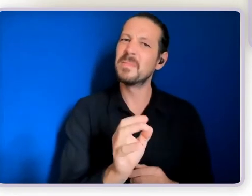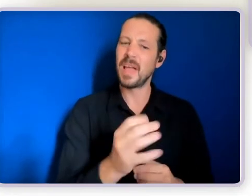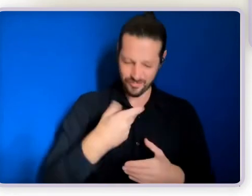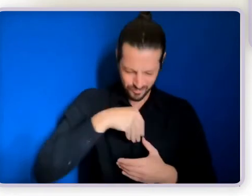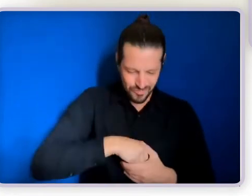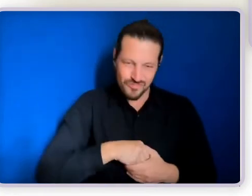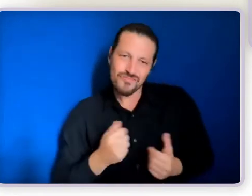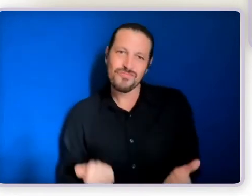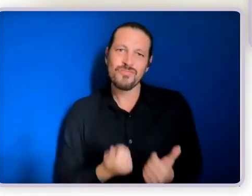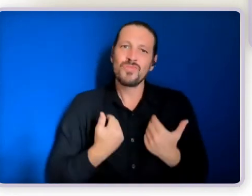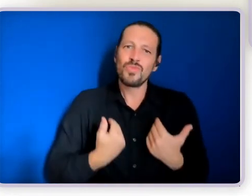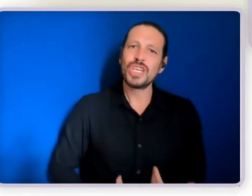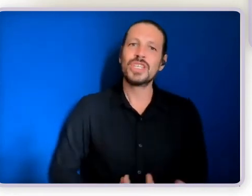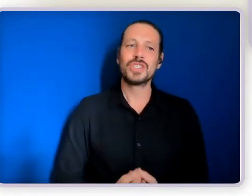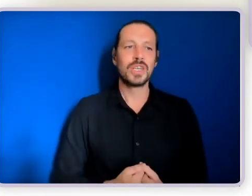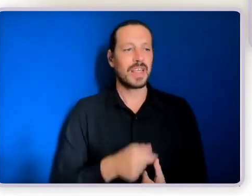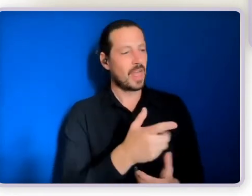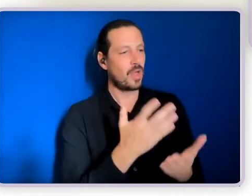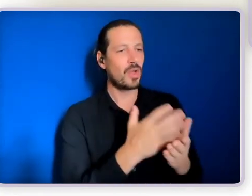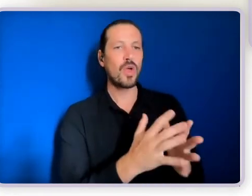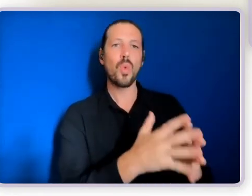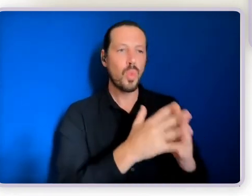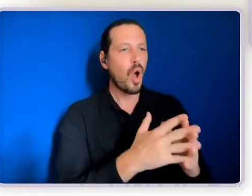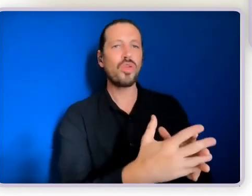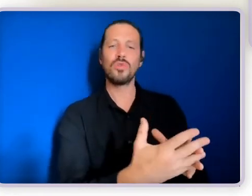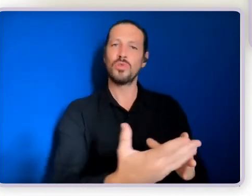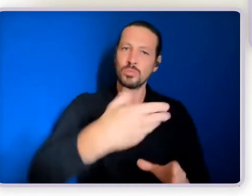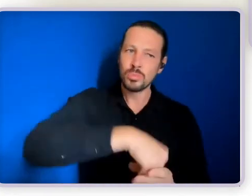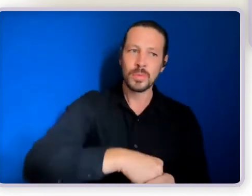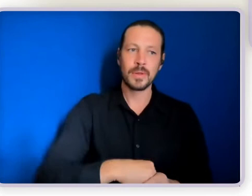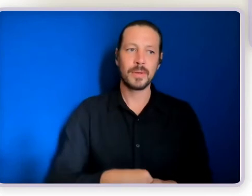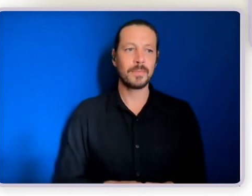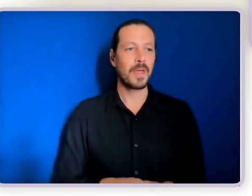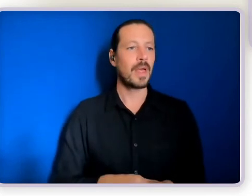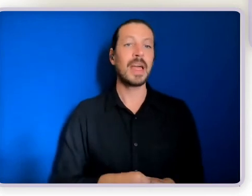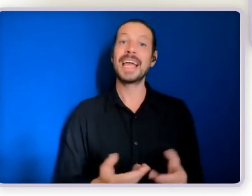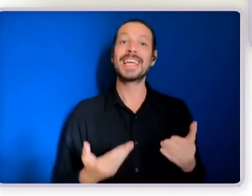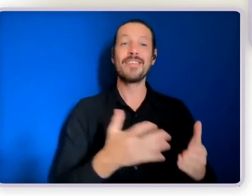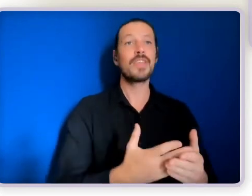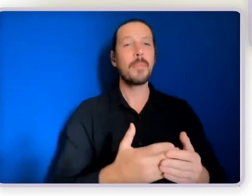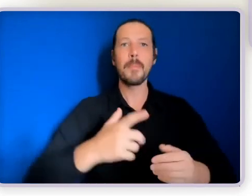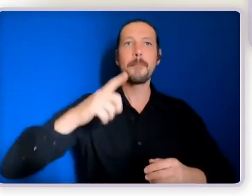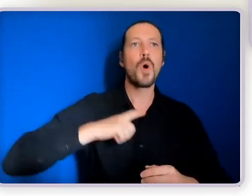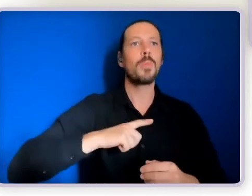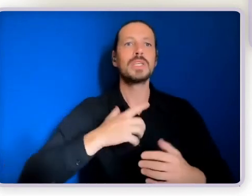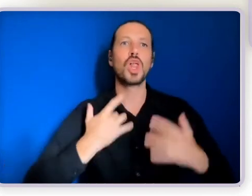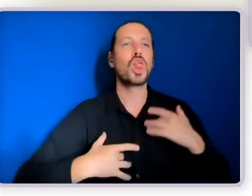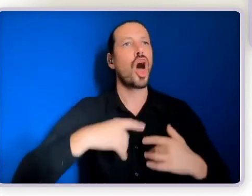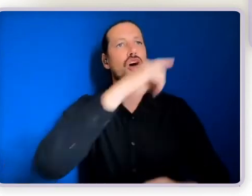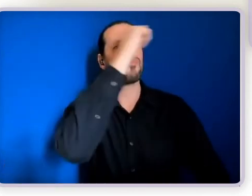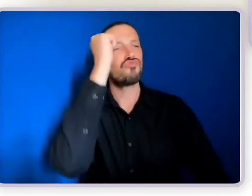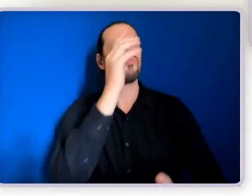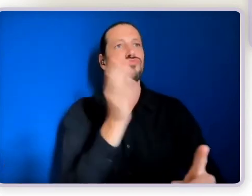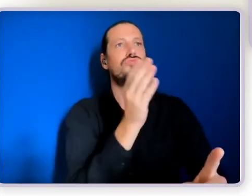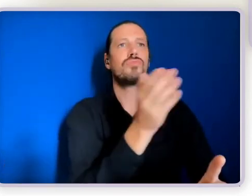inclusion that a person has purpose and a full meaning and inclusive life these are all important things about being